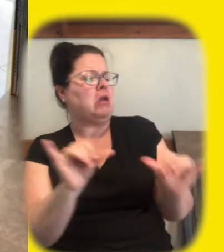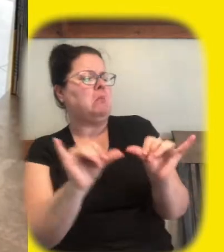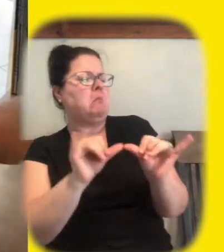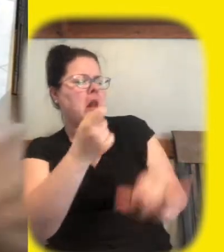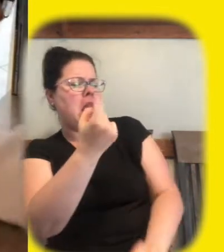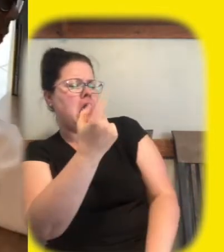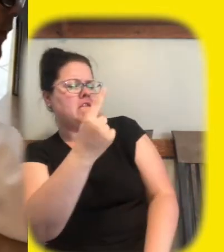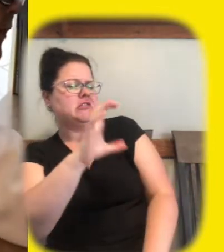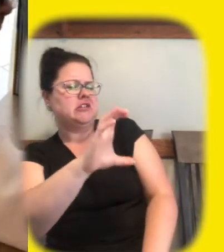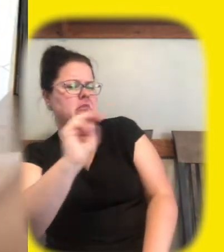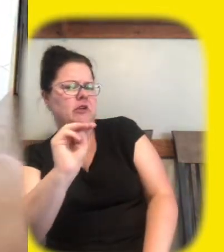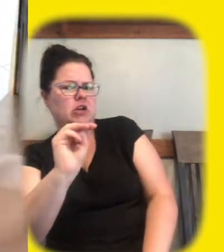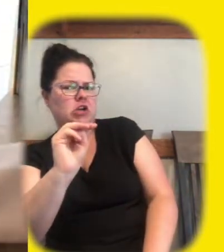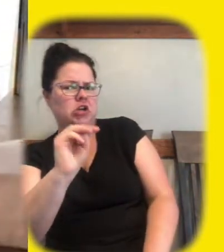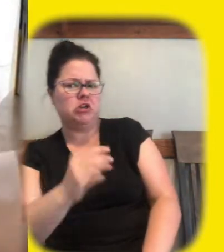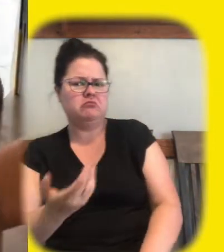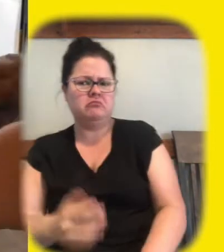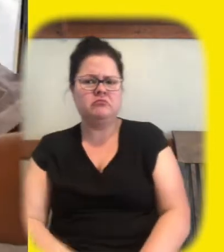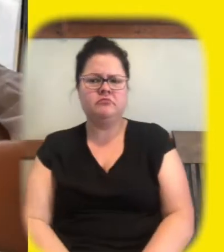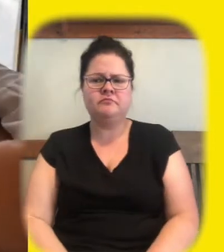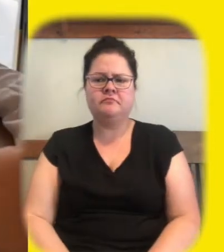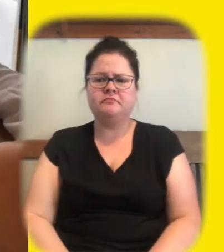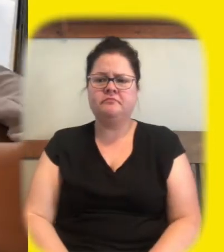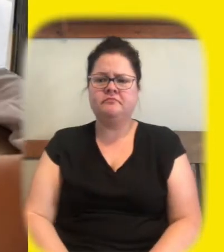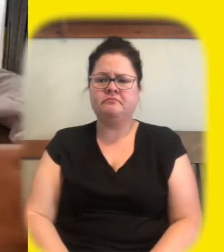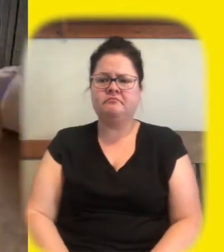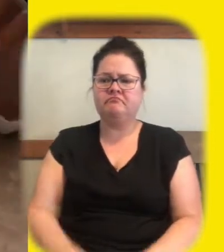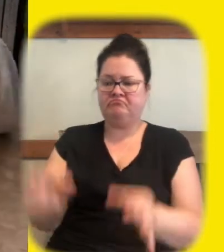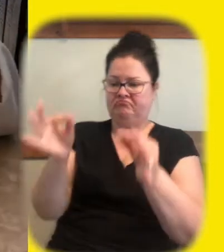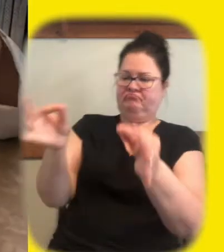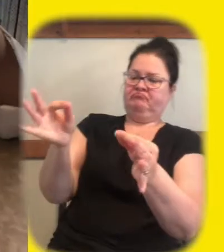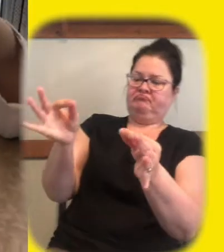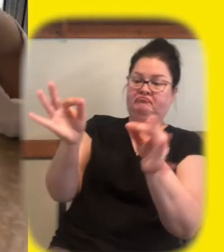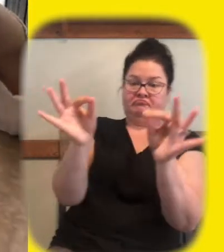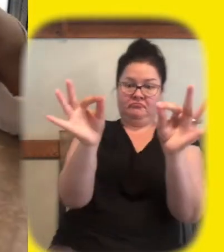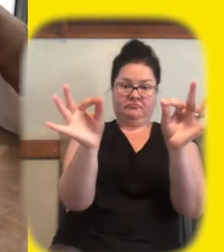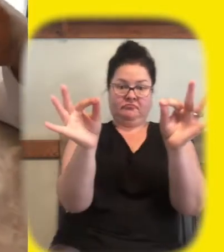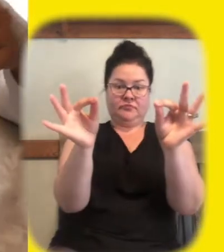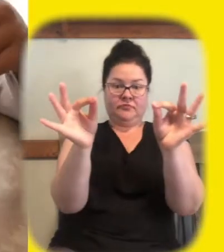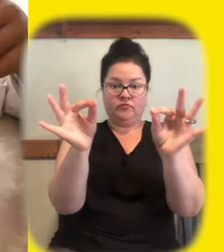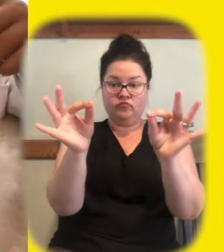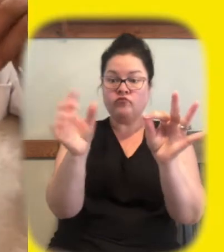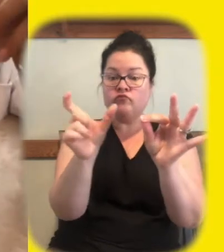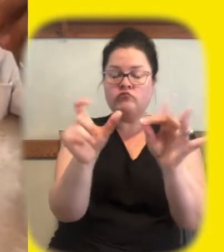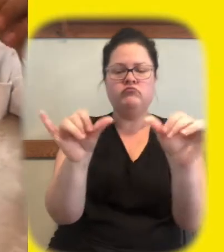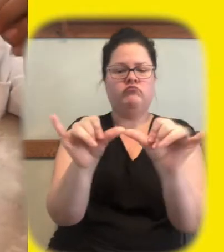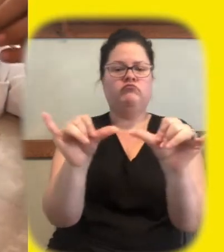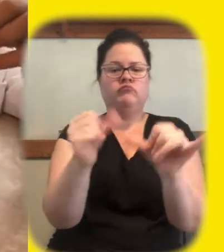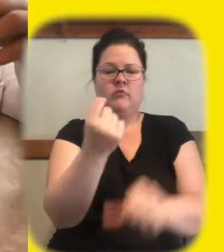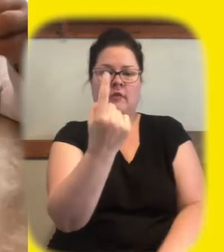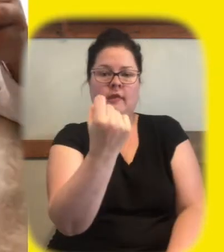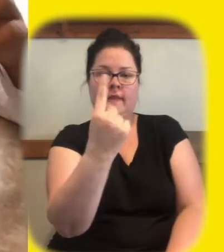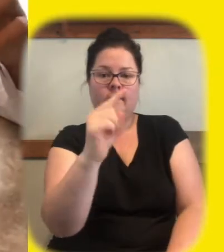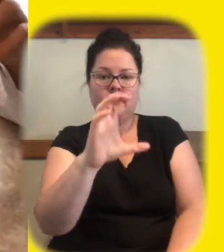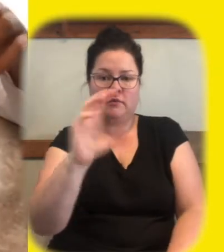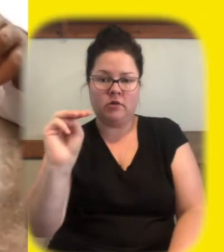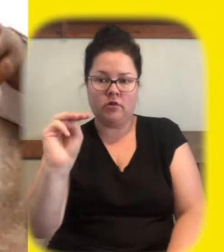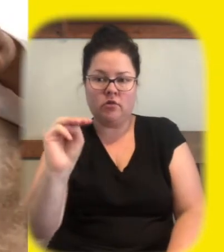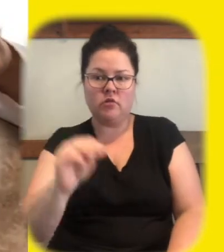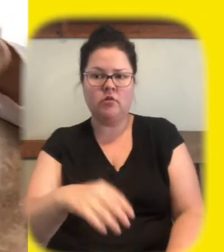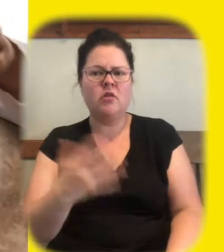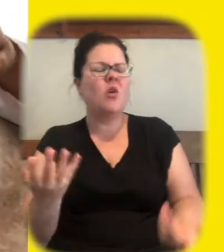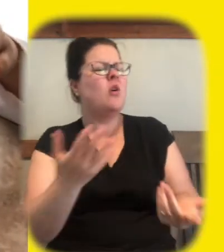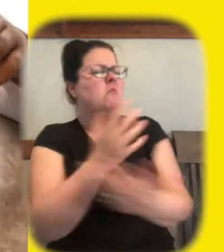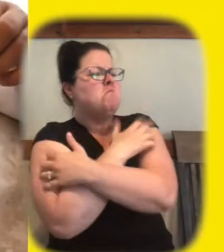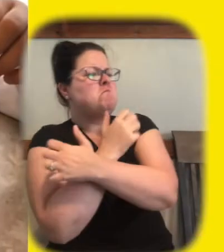centimeters looks like let's see hold it up so what would that mean if